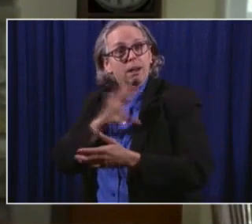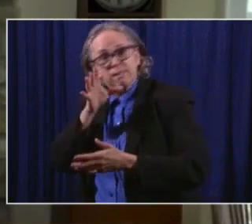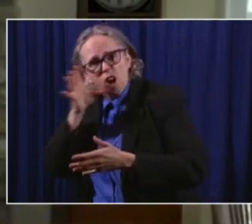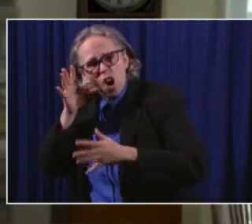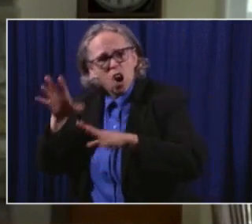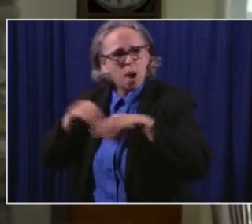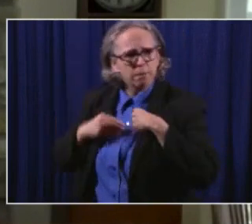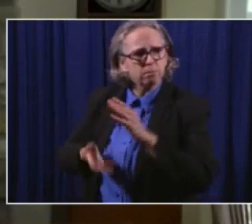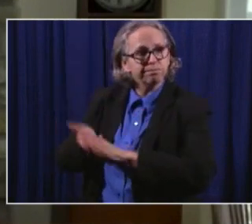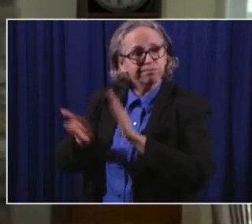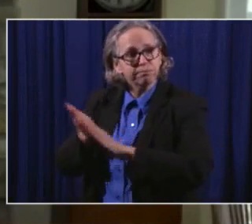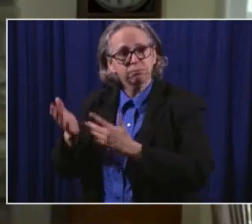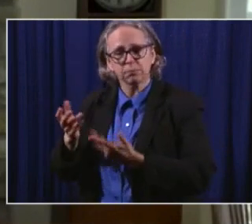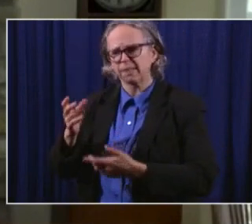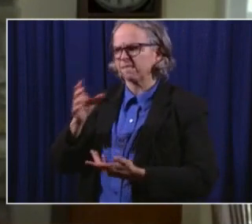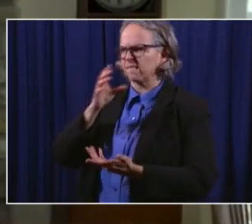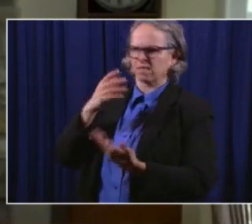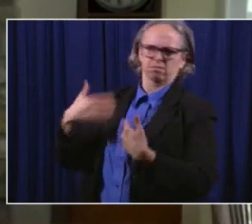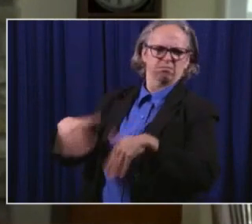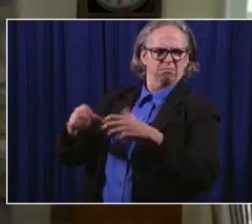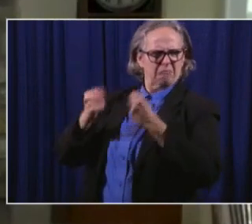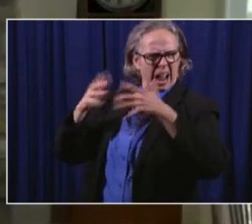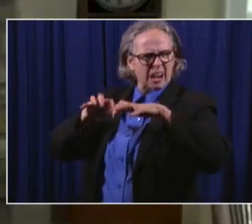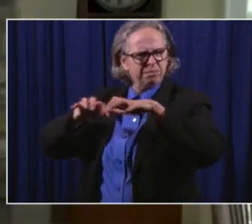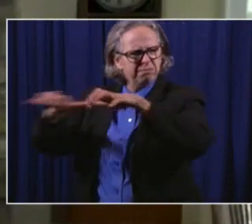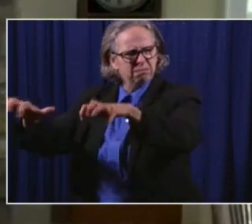a check for roughly $9,500.